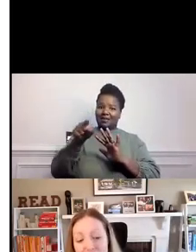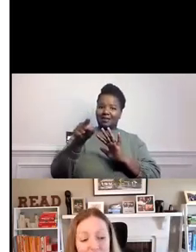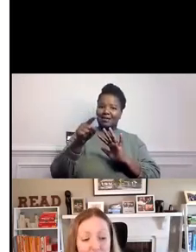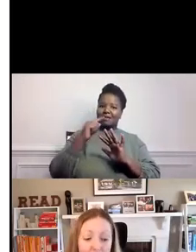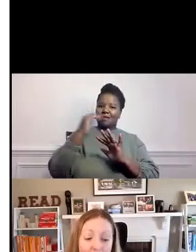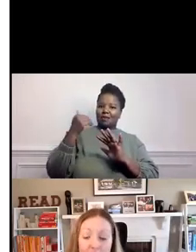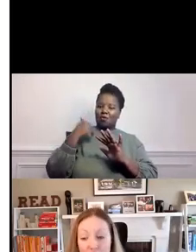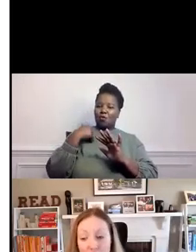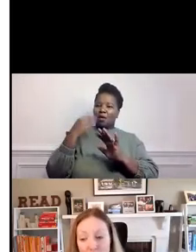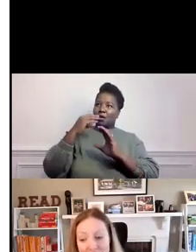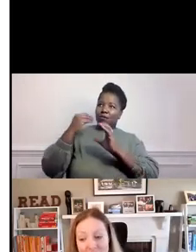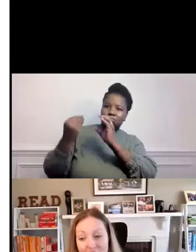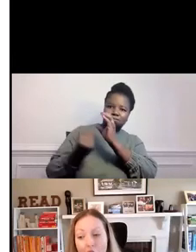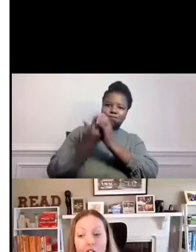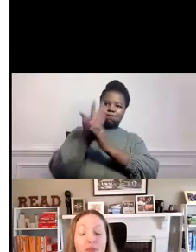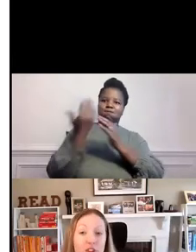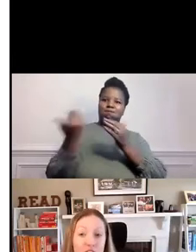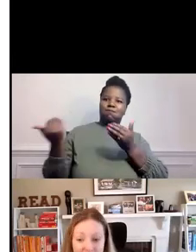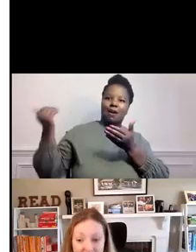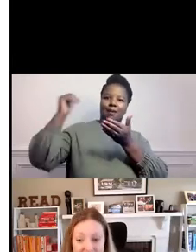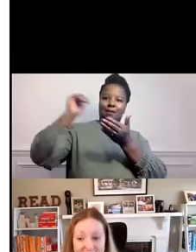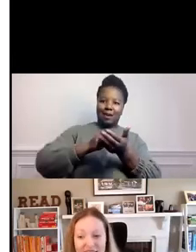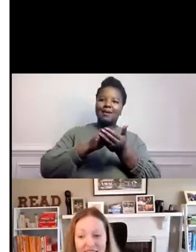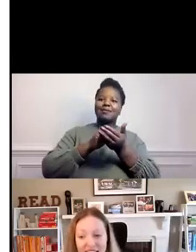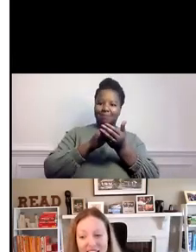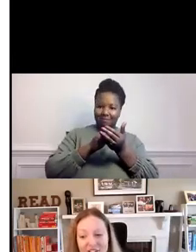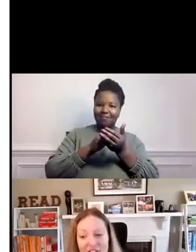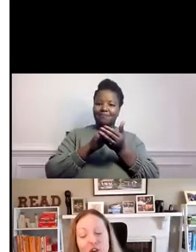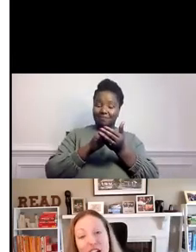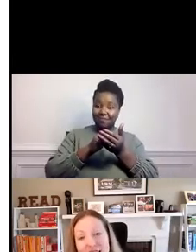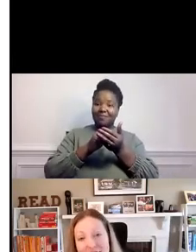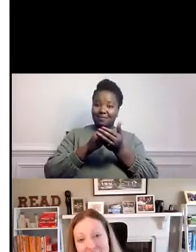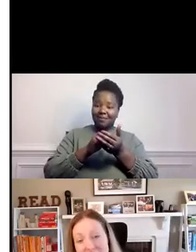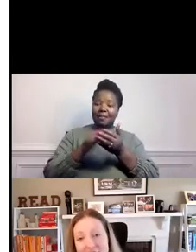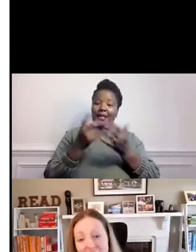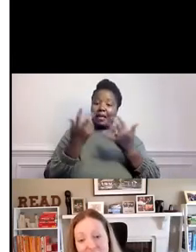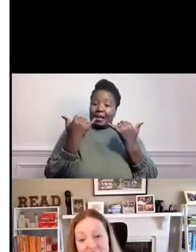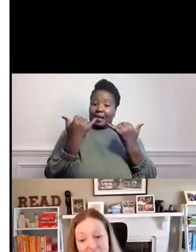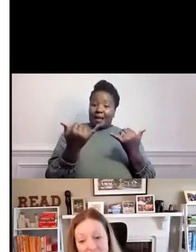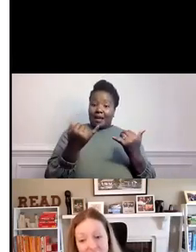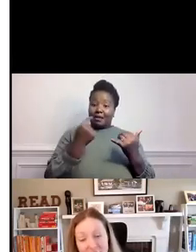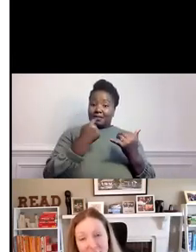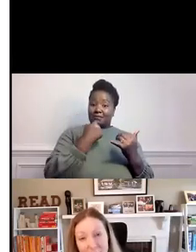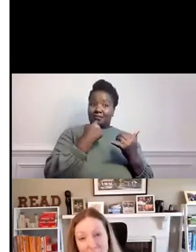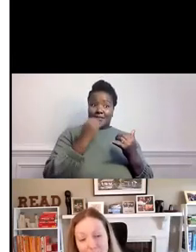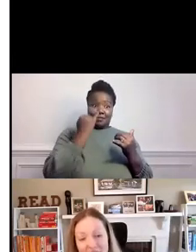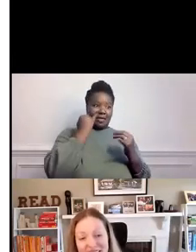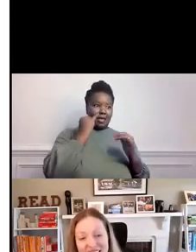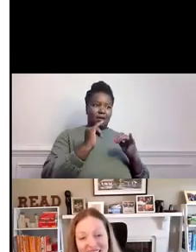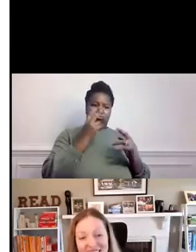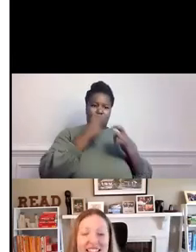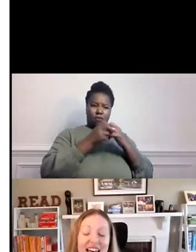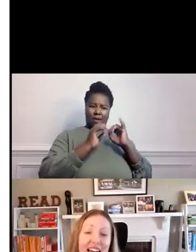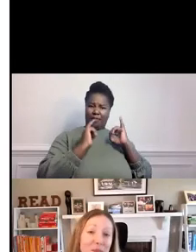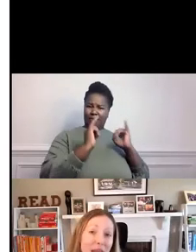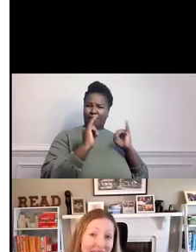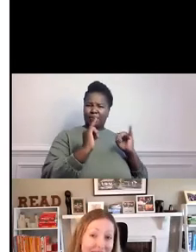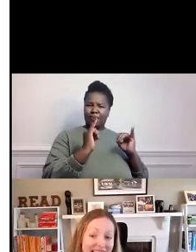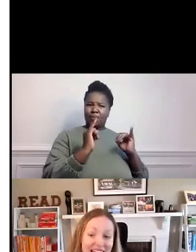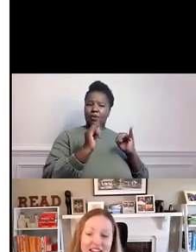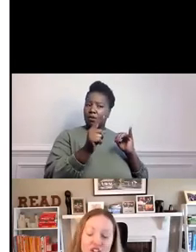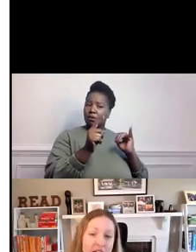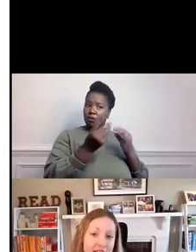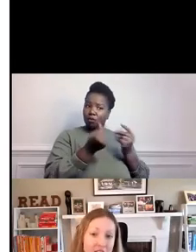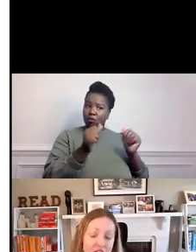denying the long-term and harmful effects if the crisis is very severe, but it's that